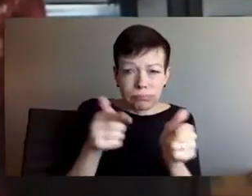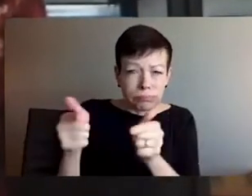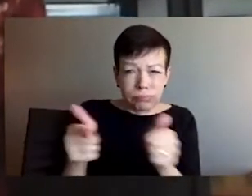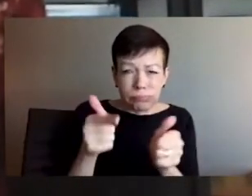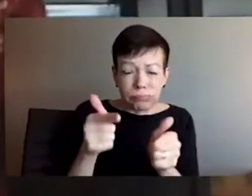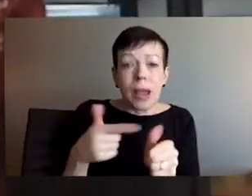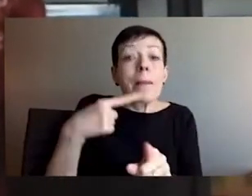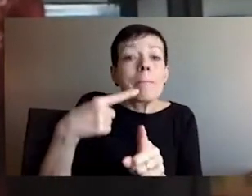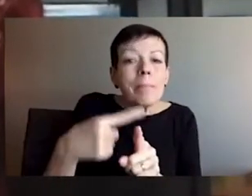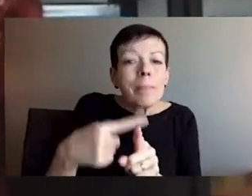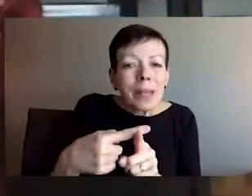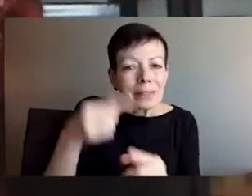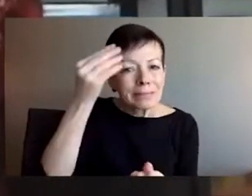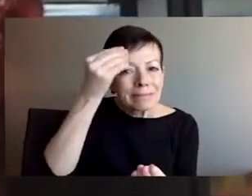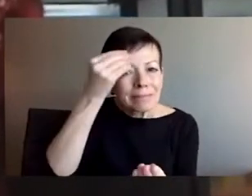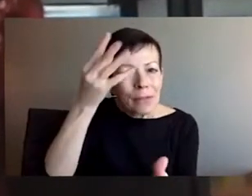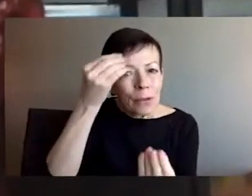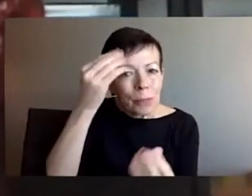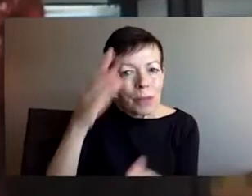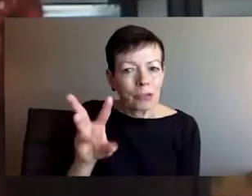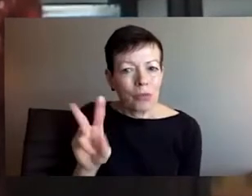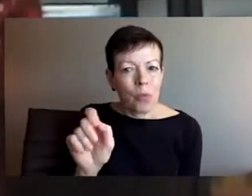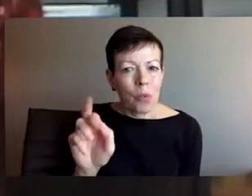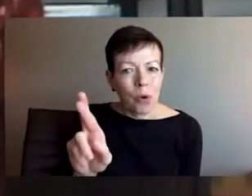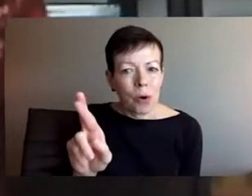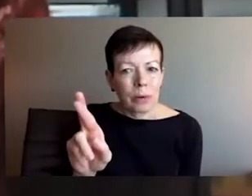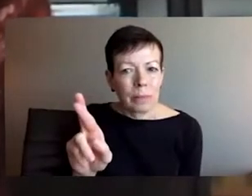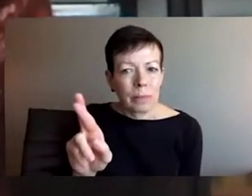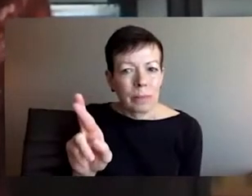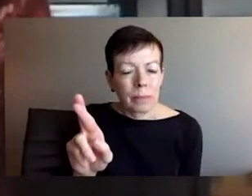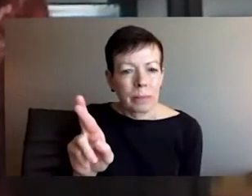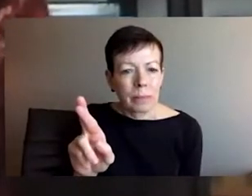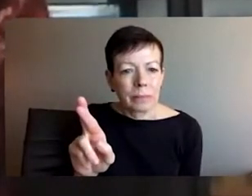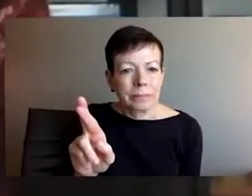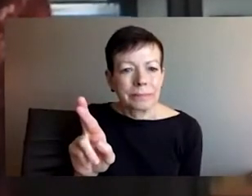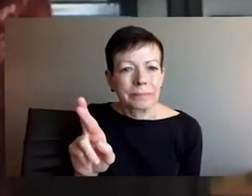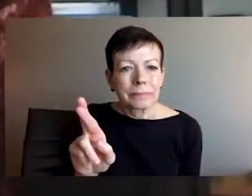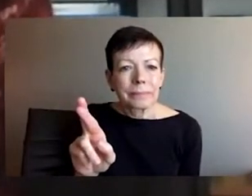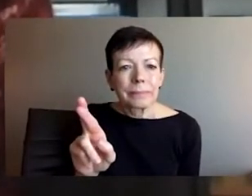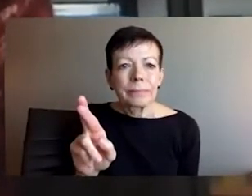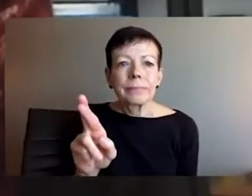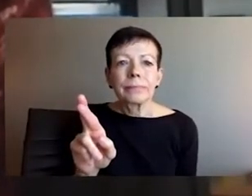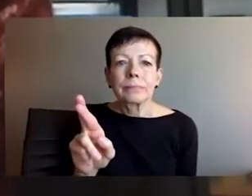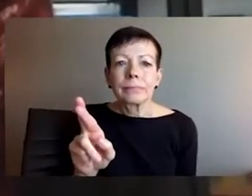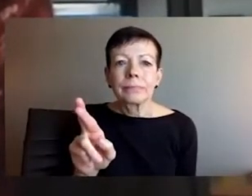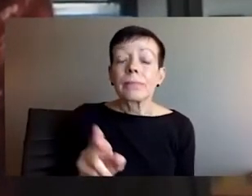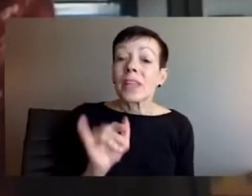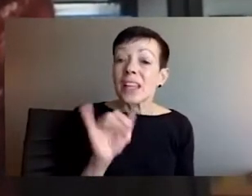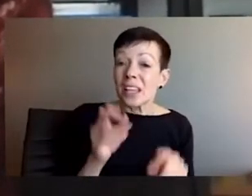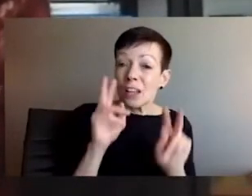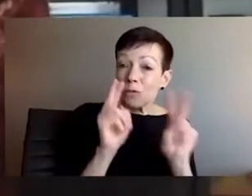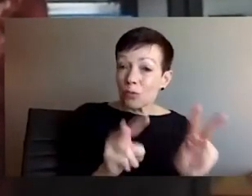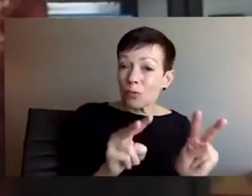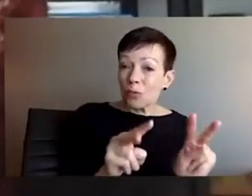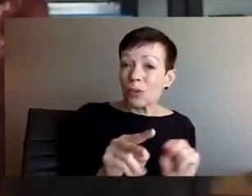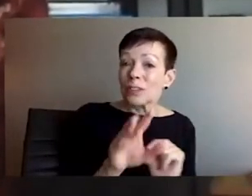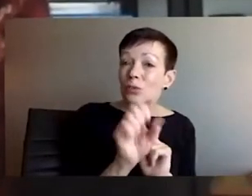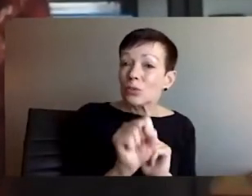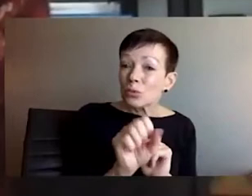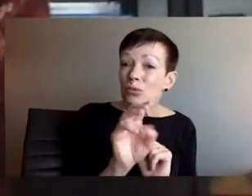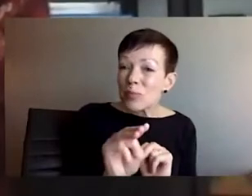So attend to our language as we speak about this. Second, I think at this point, we are all aware that this is not only a hot